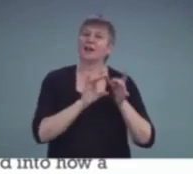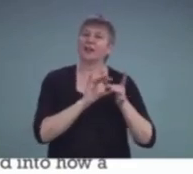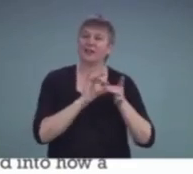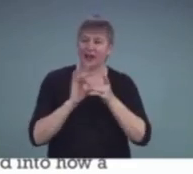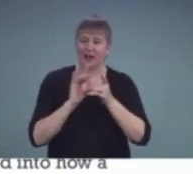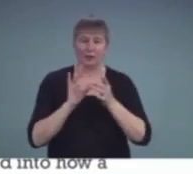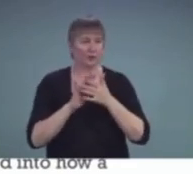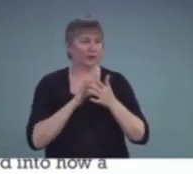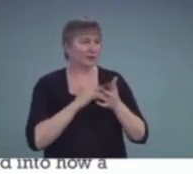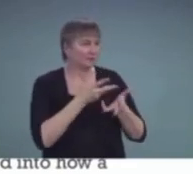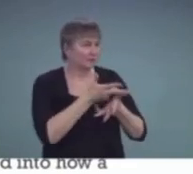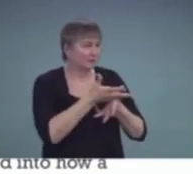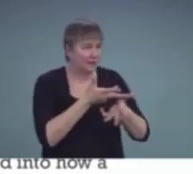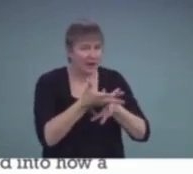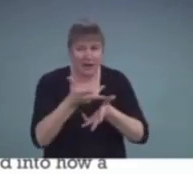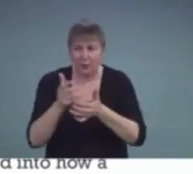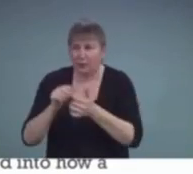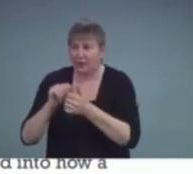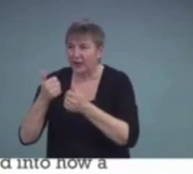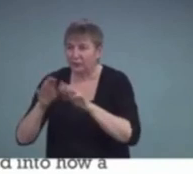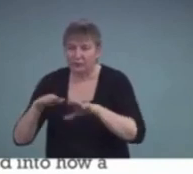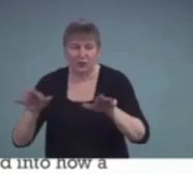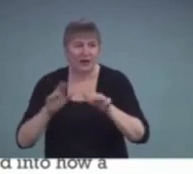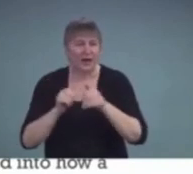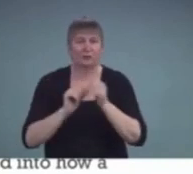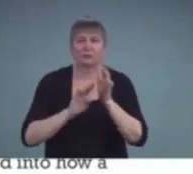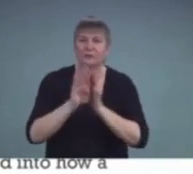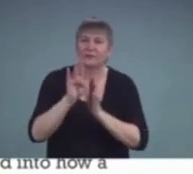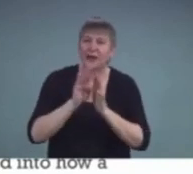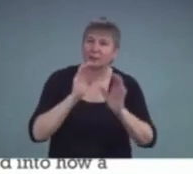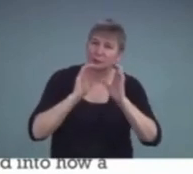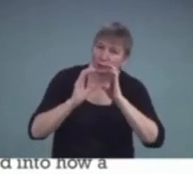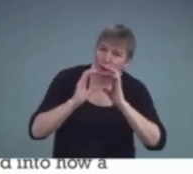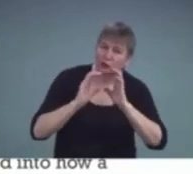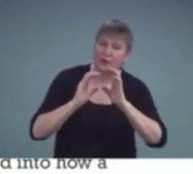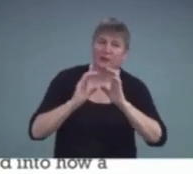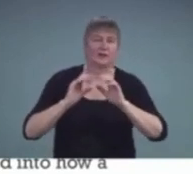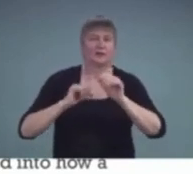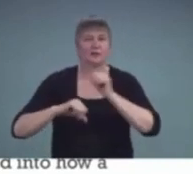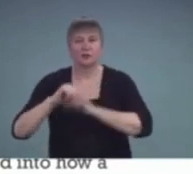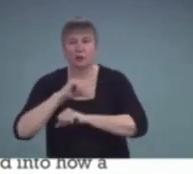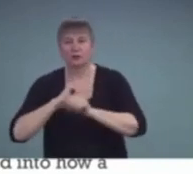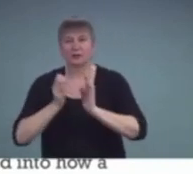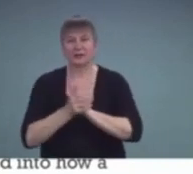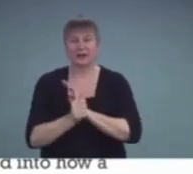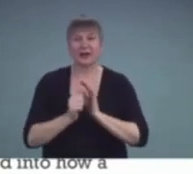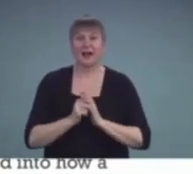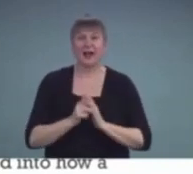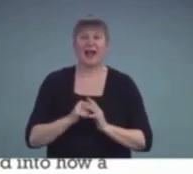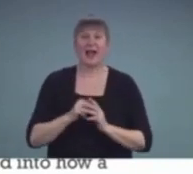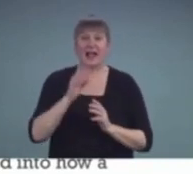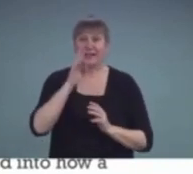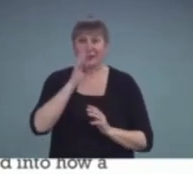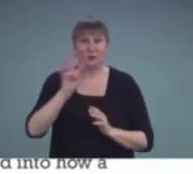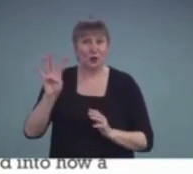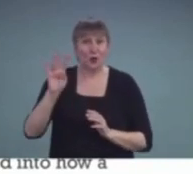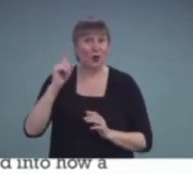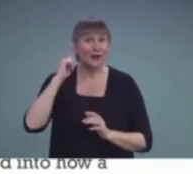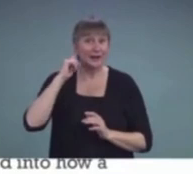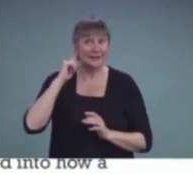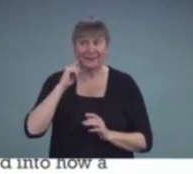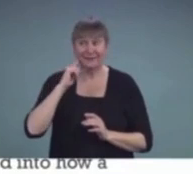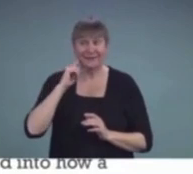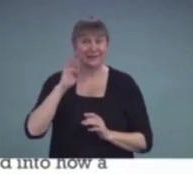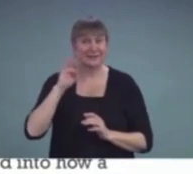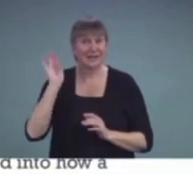kids and how they develop social communication skills. And, again, the fact that his hearing status was never recognized or factored into how